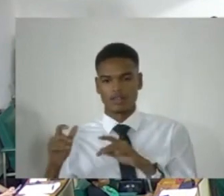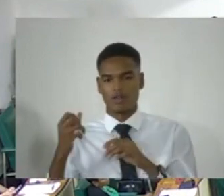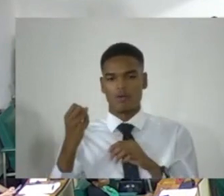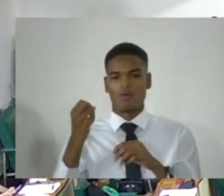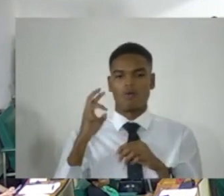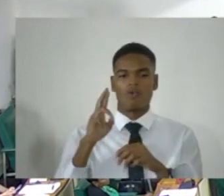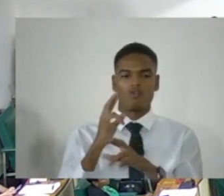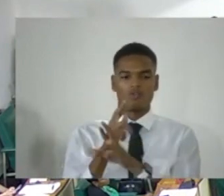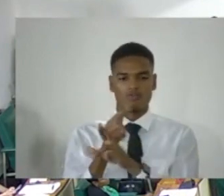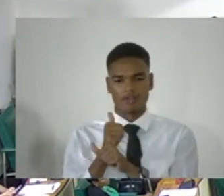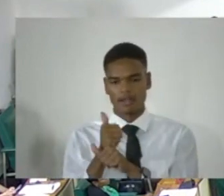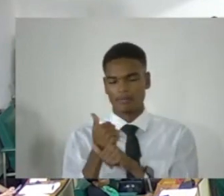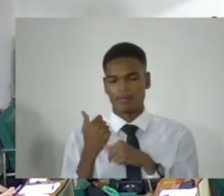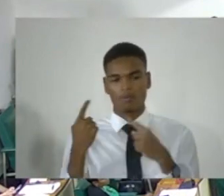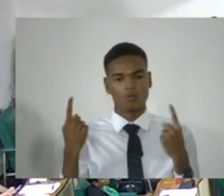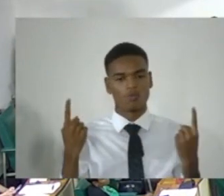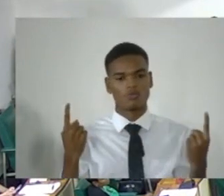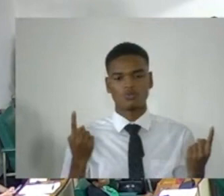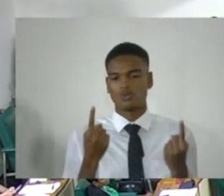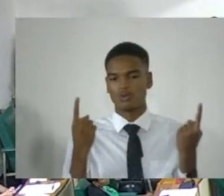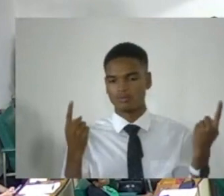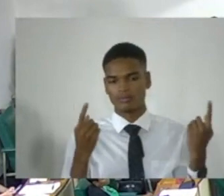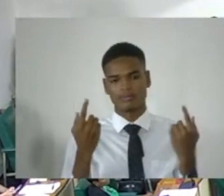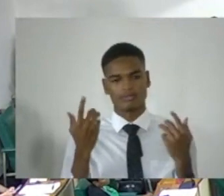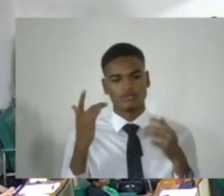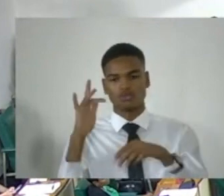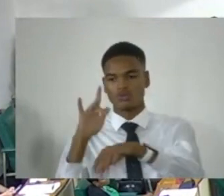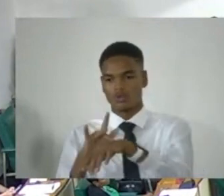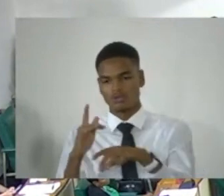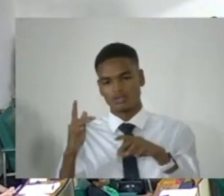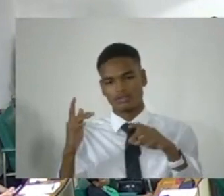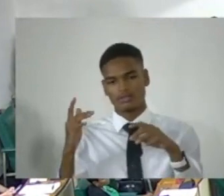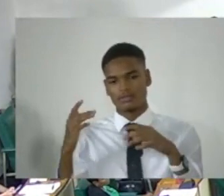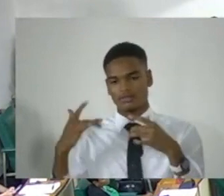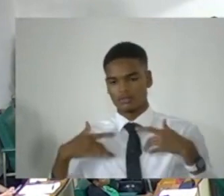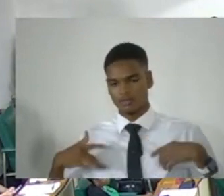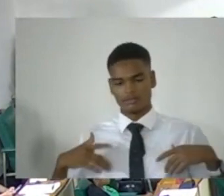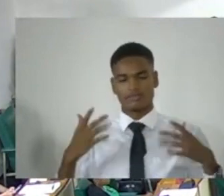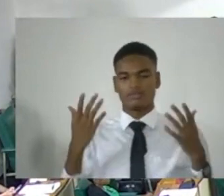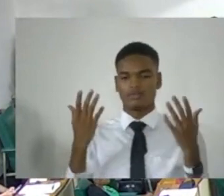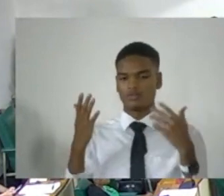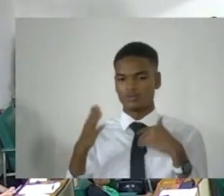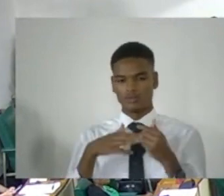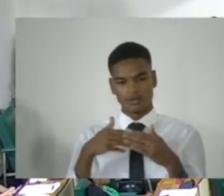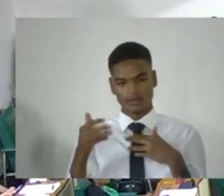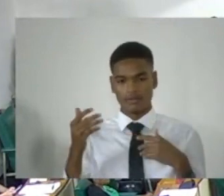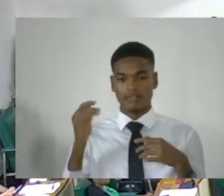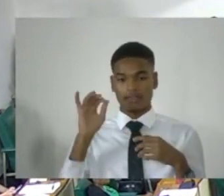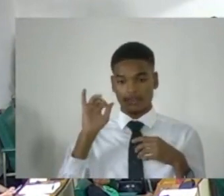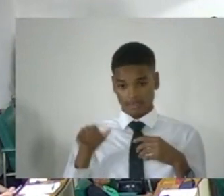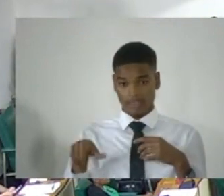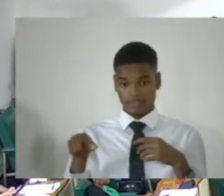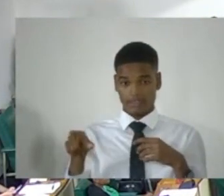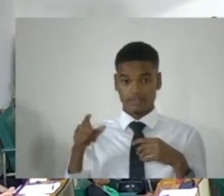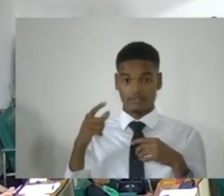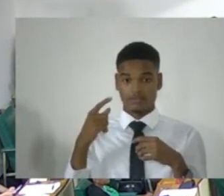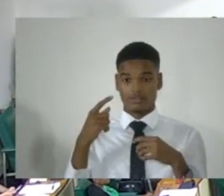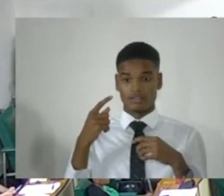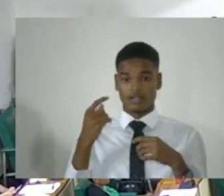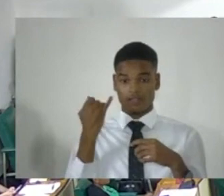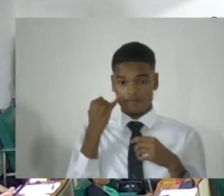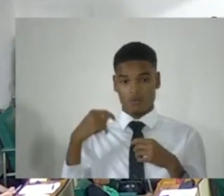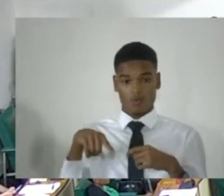if a person is charged and tried in the circuit court for either of those two sexual offenses,